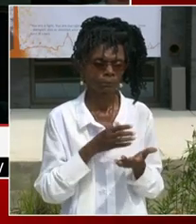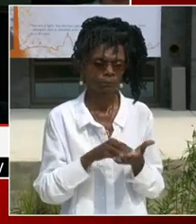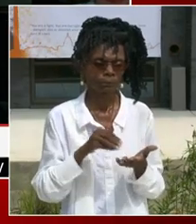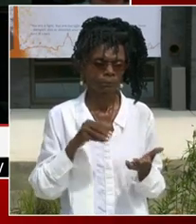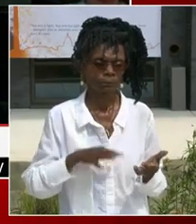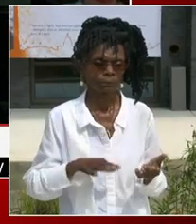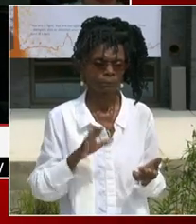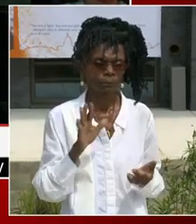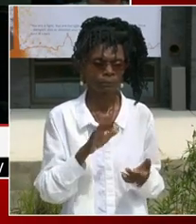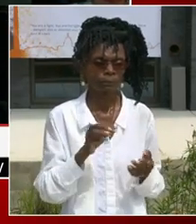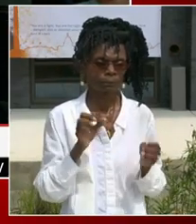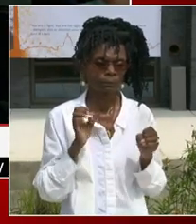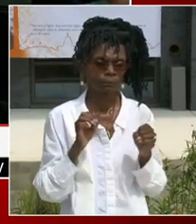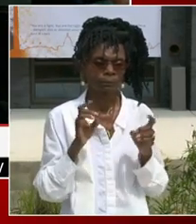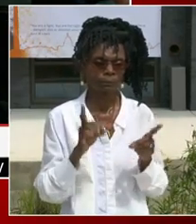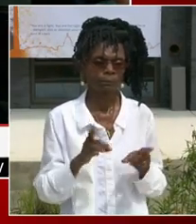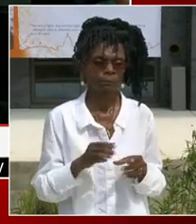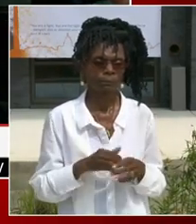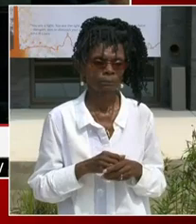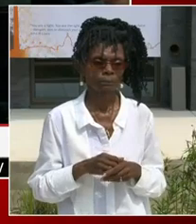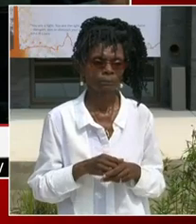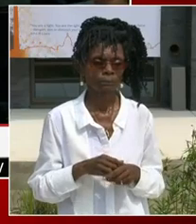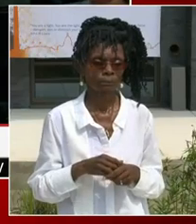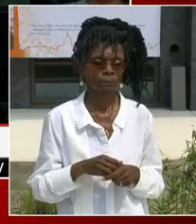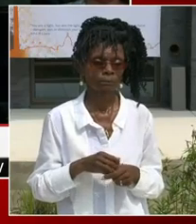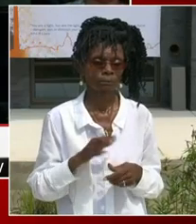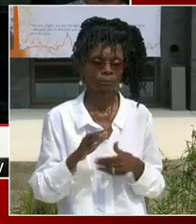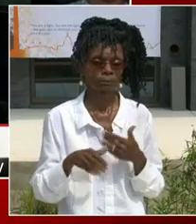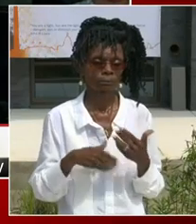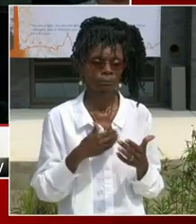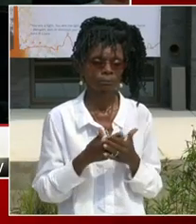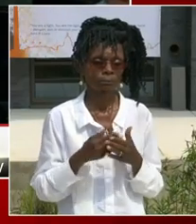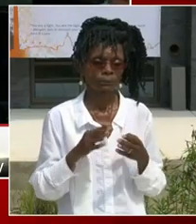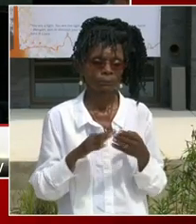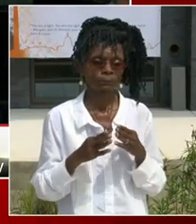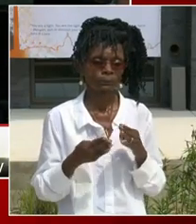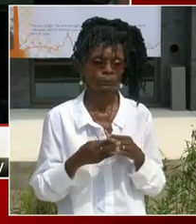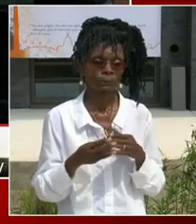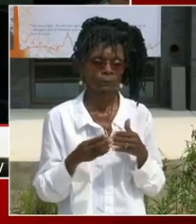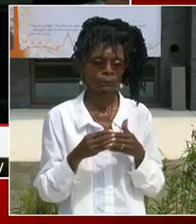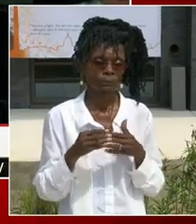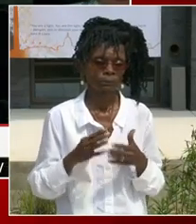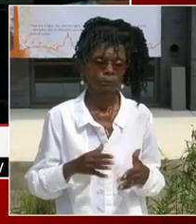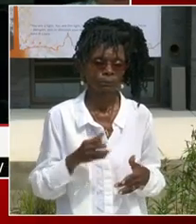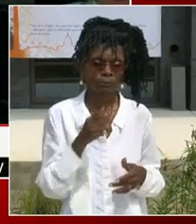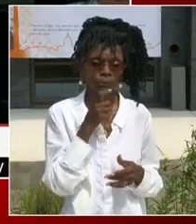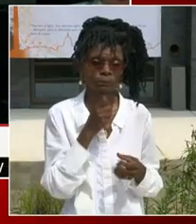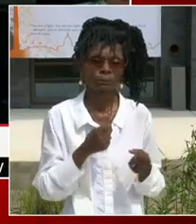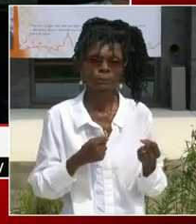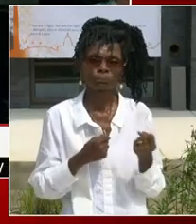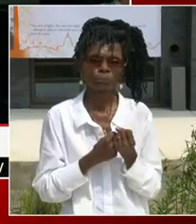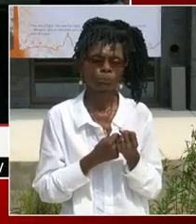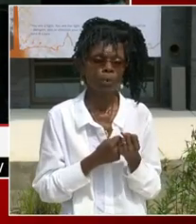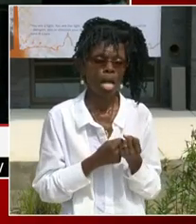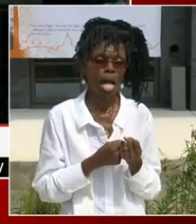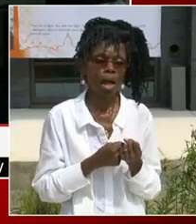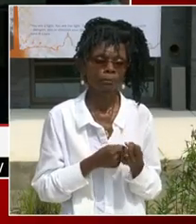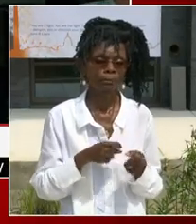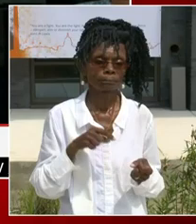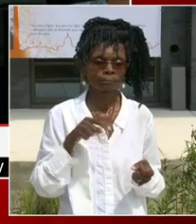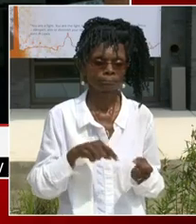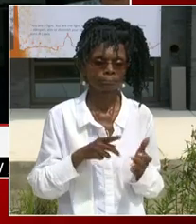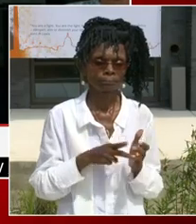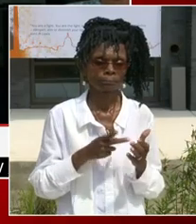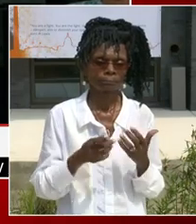our leaders, those that have been supporting this process from start to finish. Know that we are ready to receive our